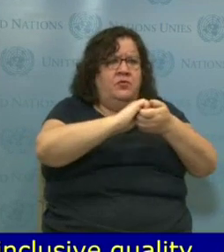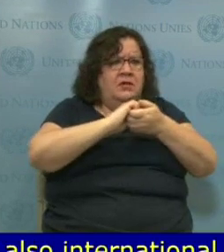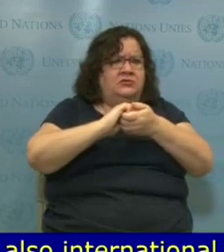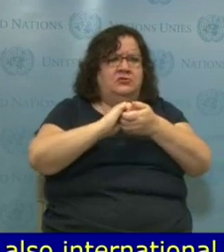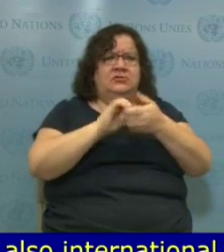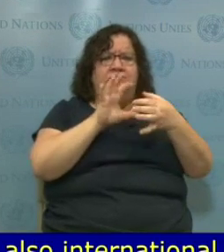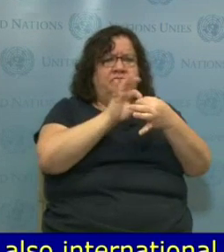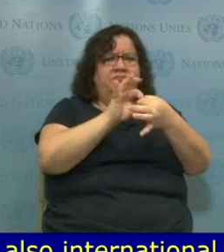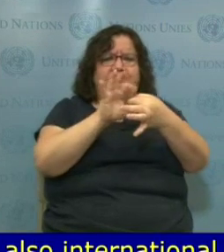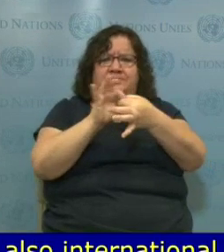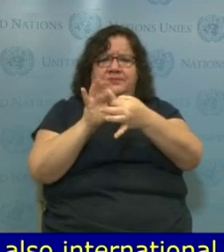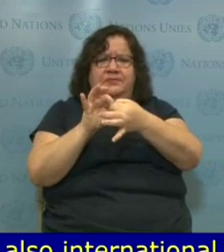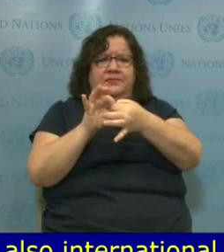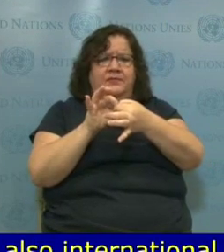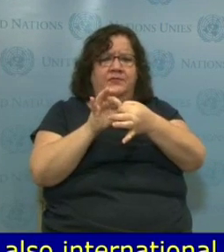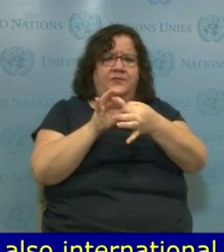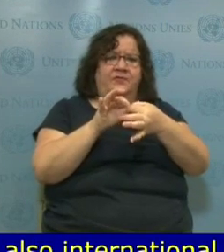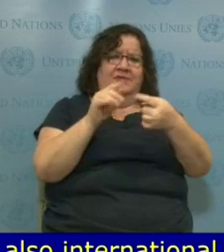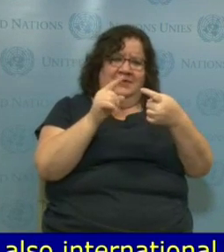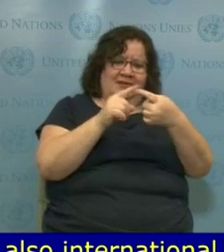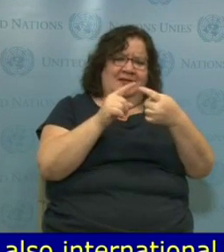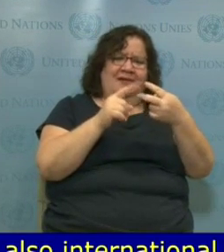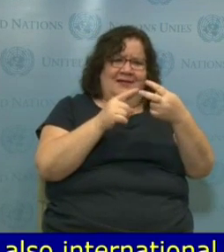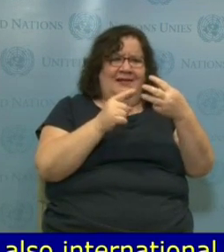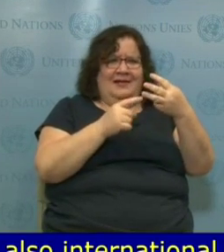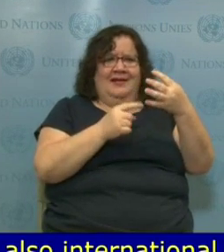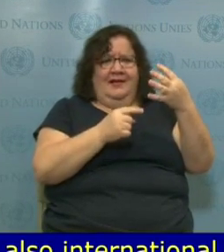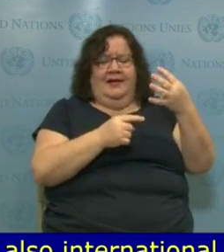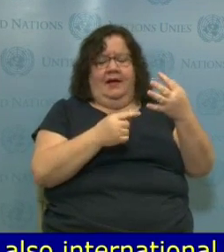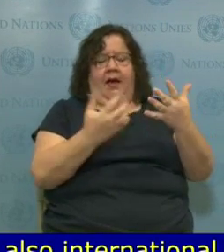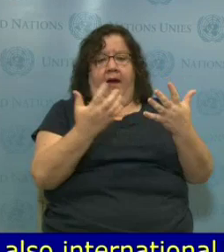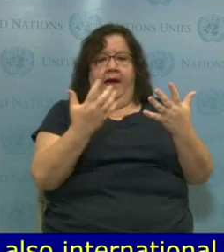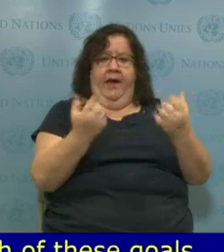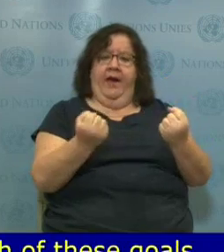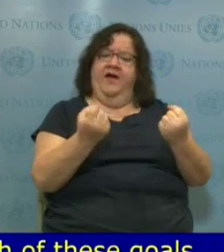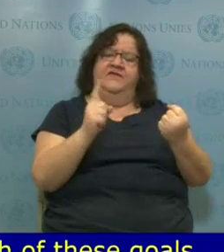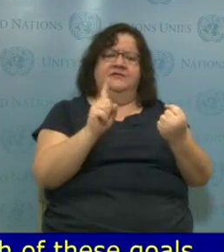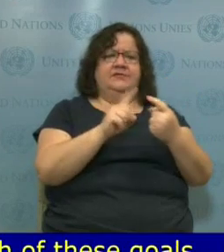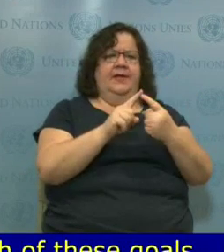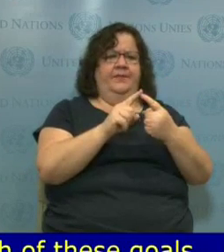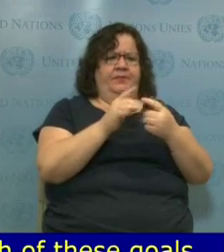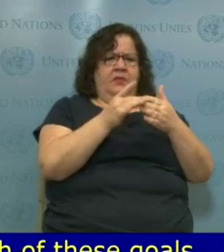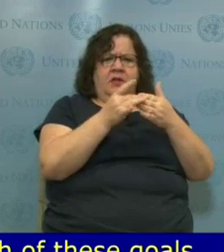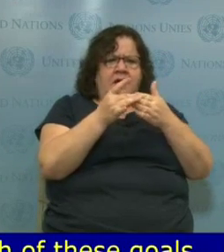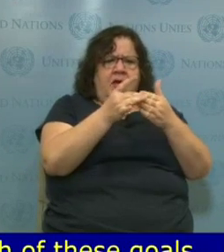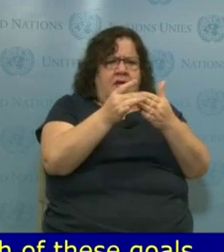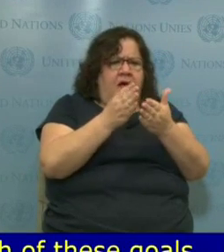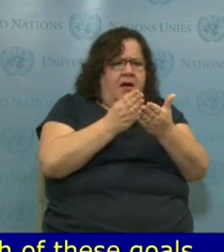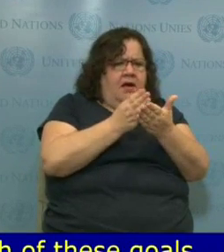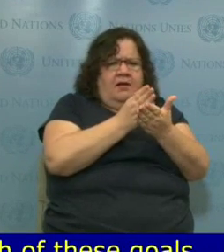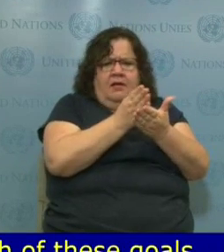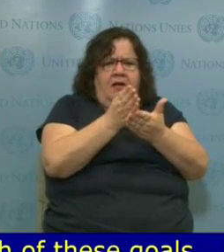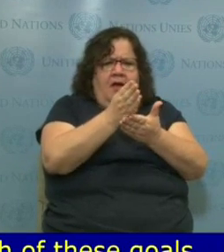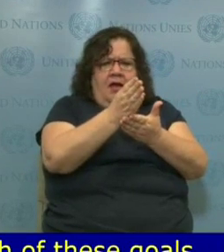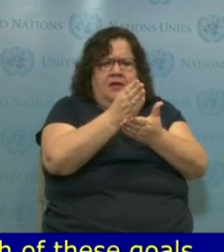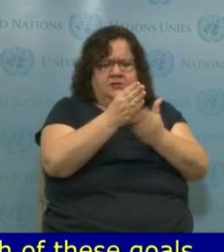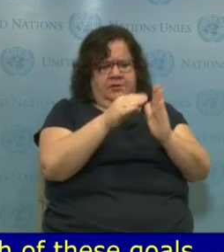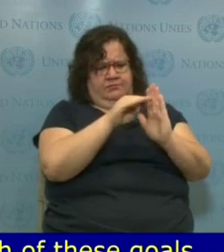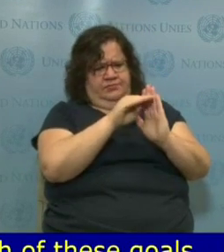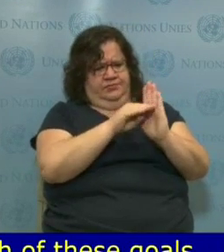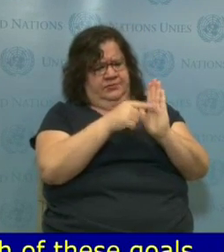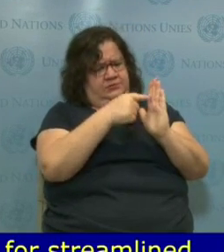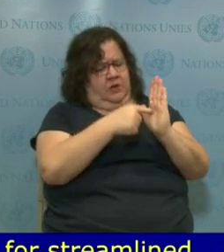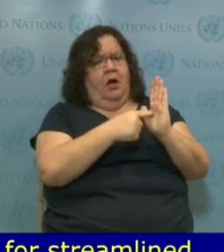streamlined reports that provide for the sustainable development goals. We have the comments on women and children with